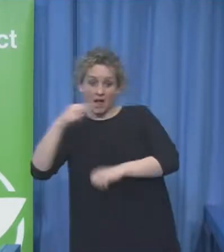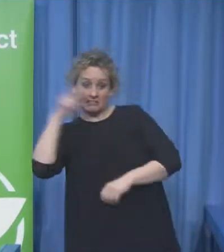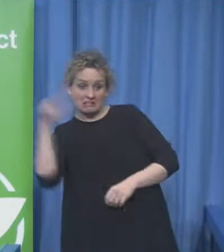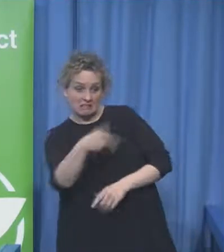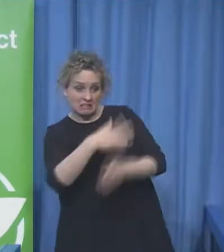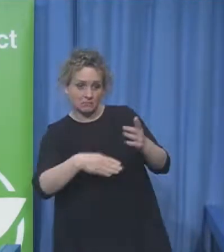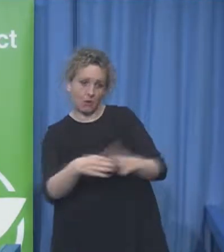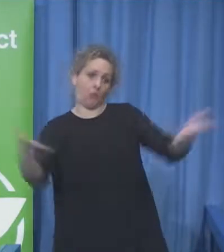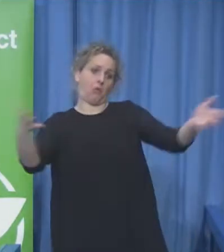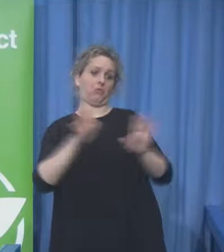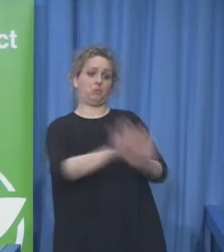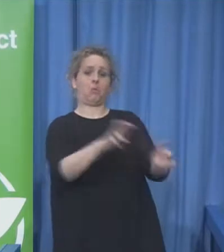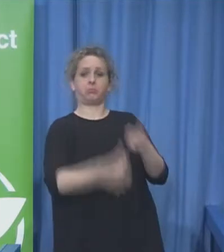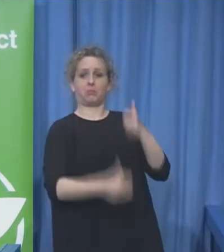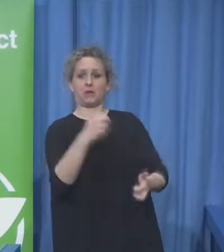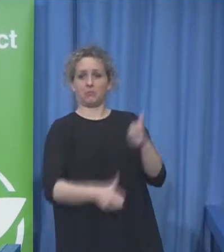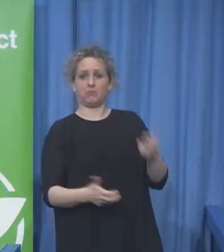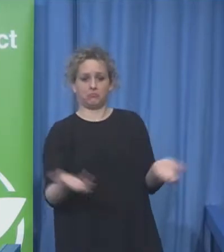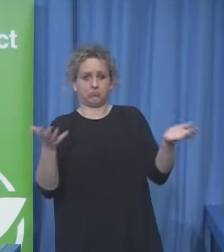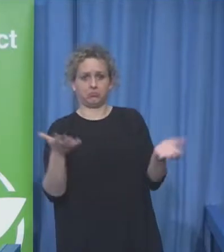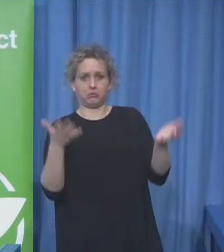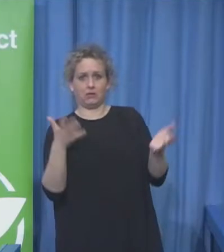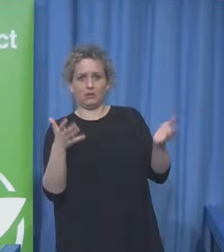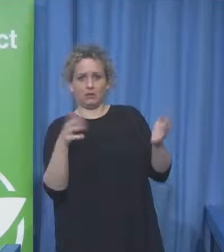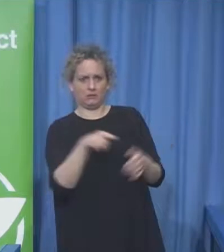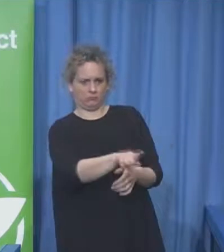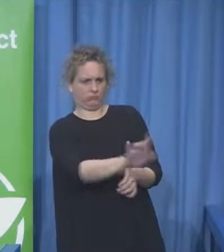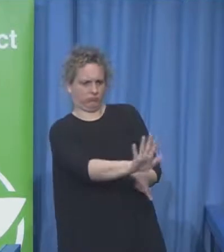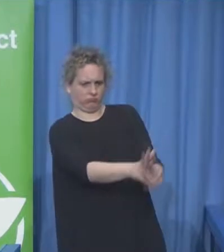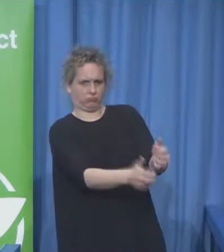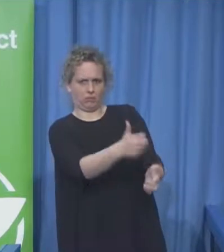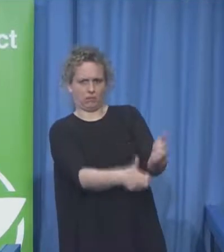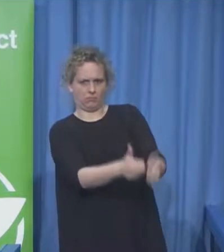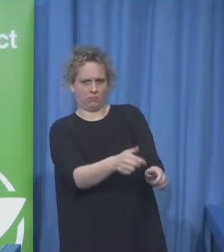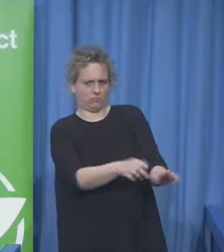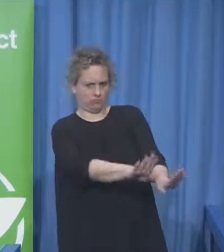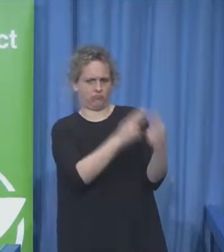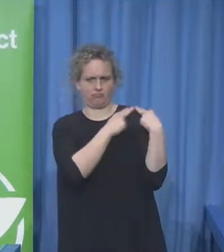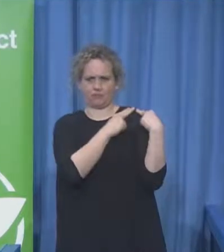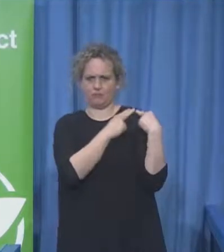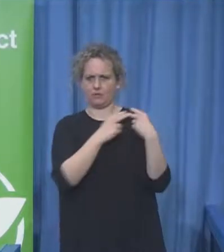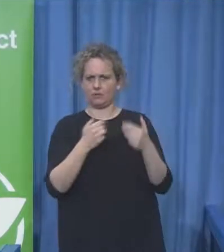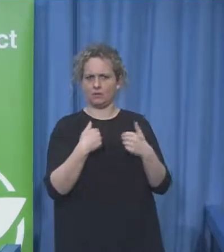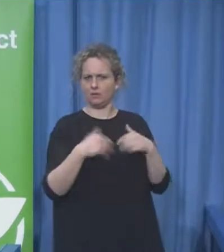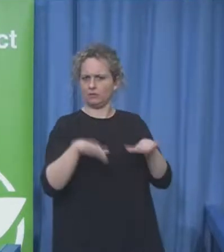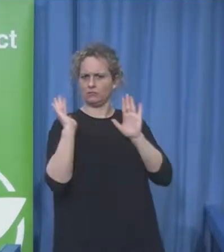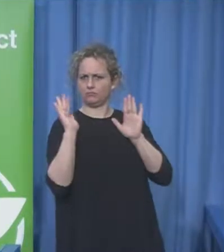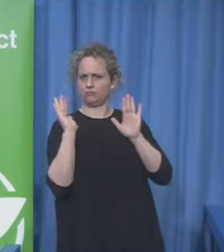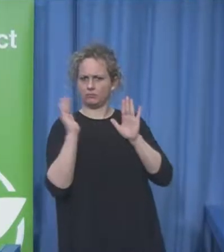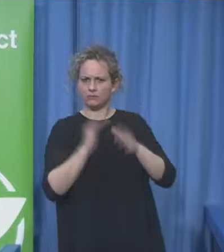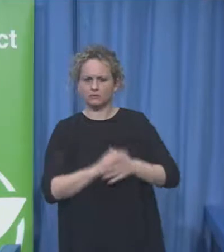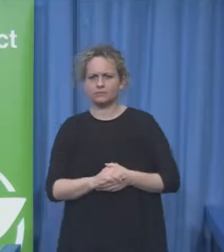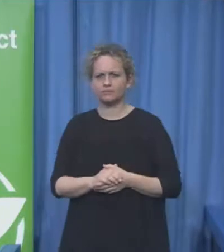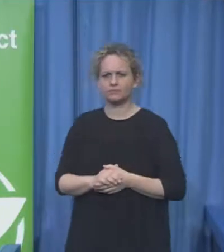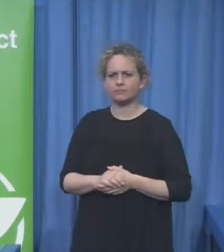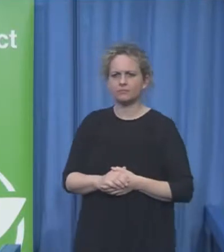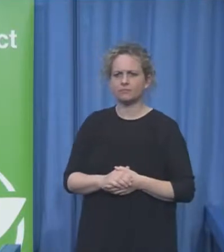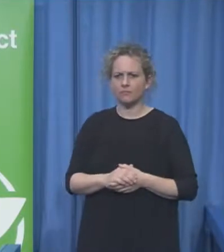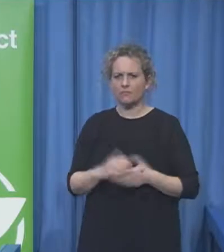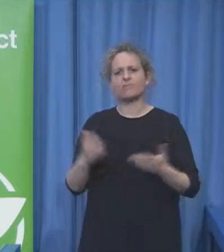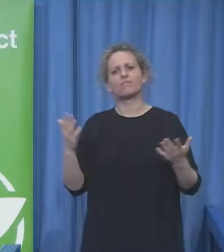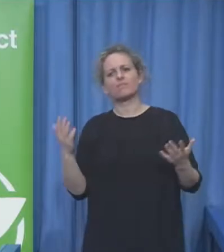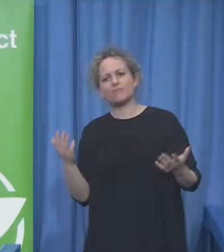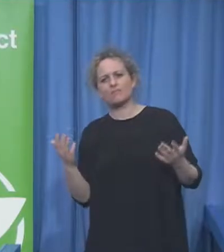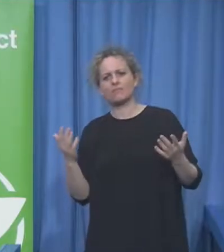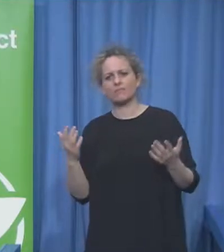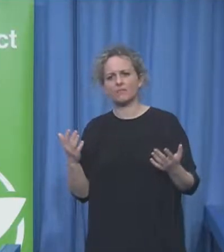conference on disability so these assumptions are just so interesting but while I watched that I also thought have you do you remember the old campaign in